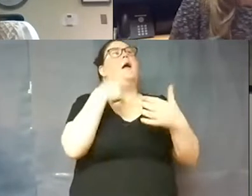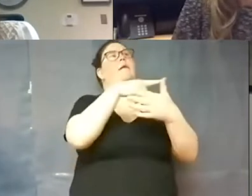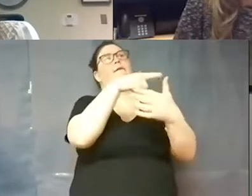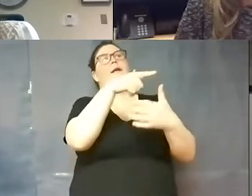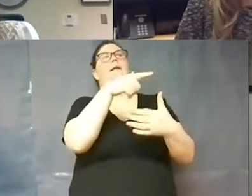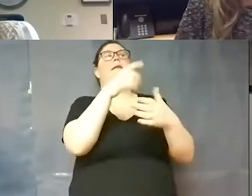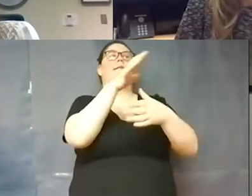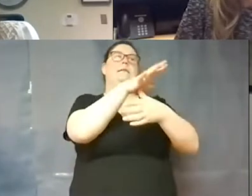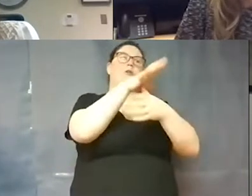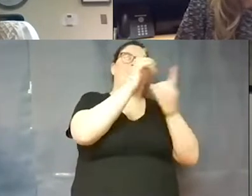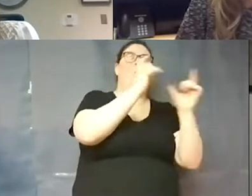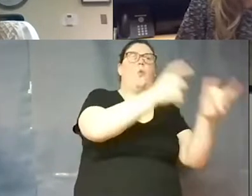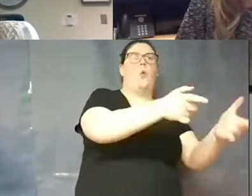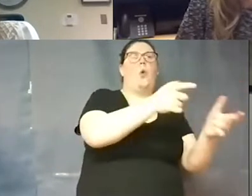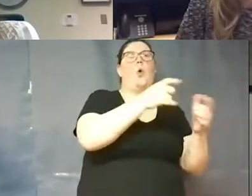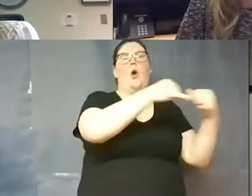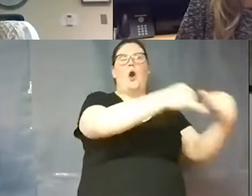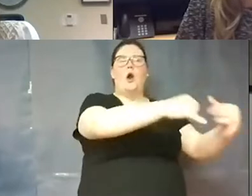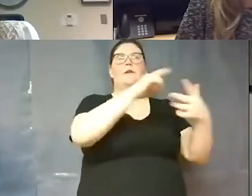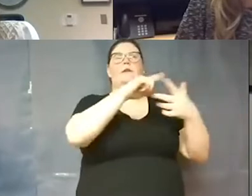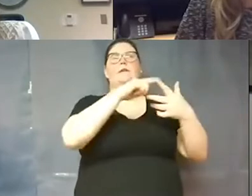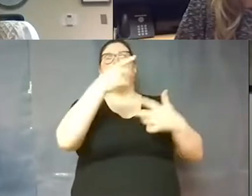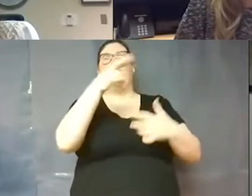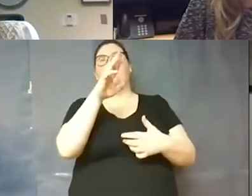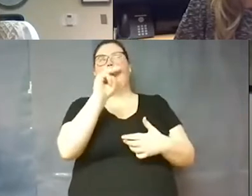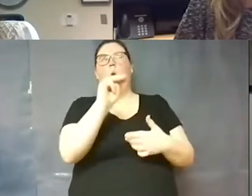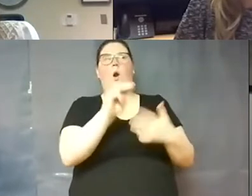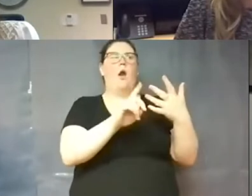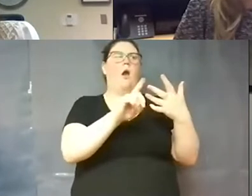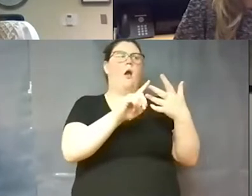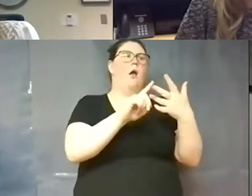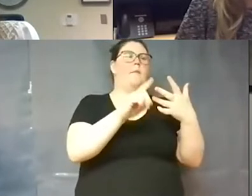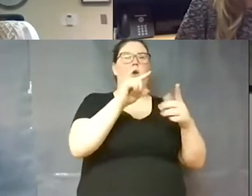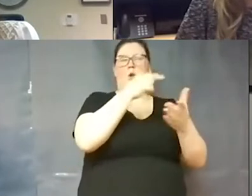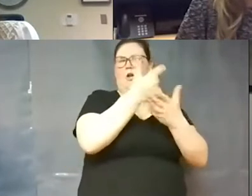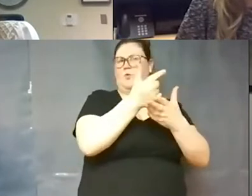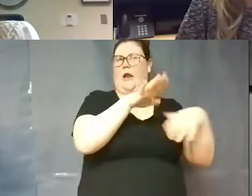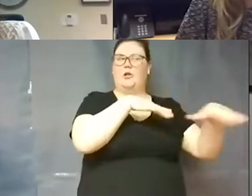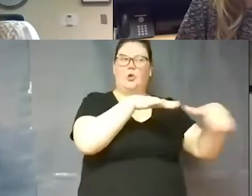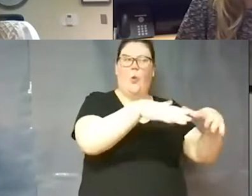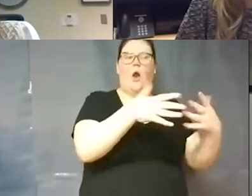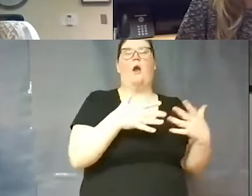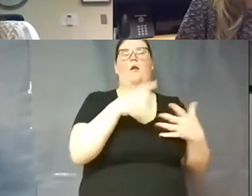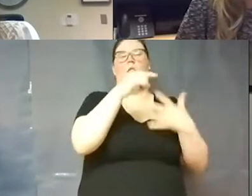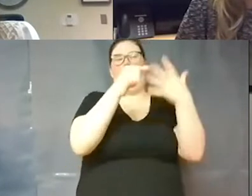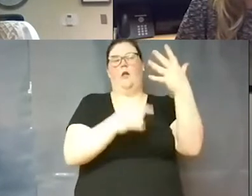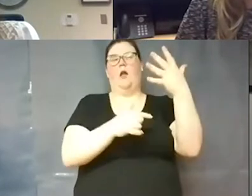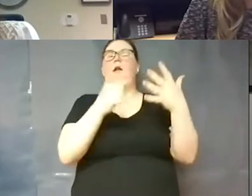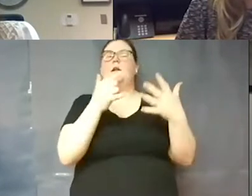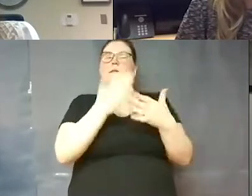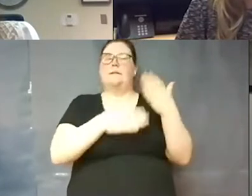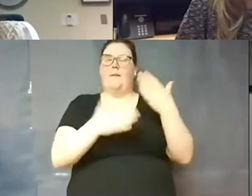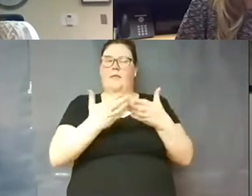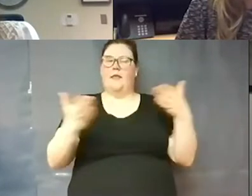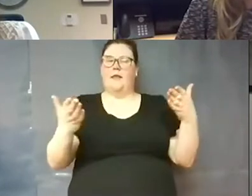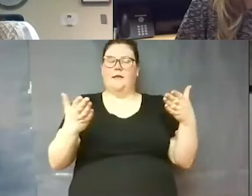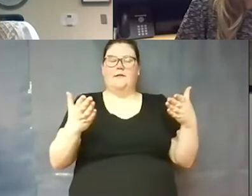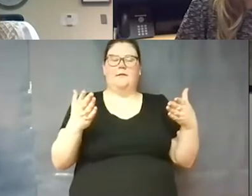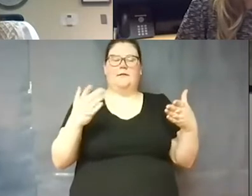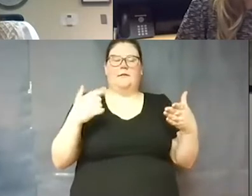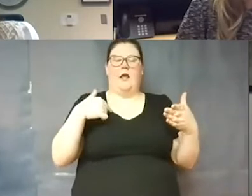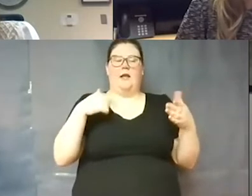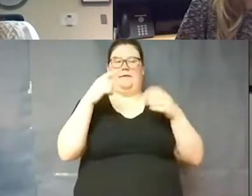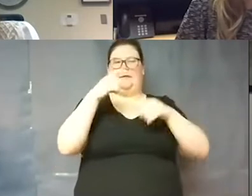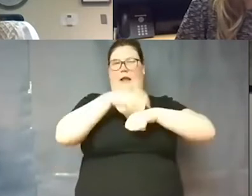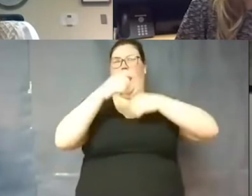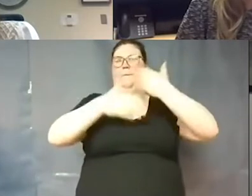you've got you know prom you've got the graduation walk well there are some things that as time goes on we may not be able to